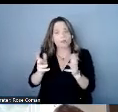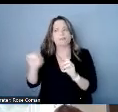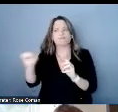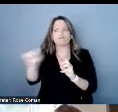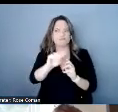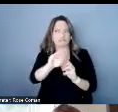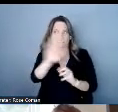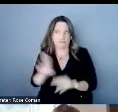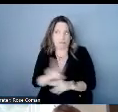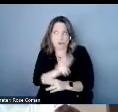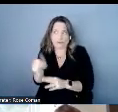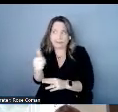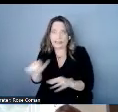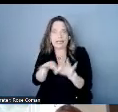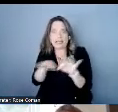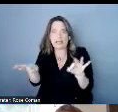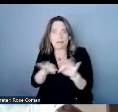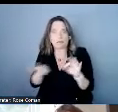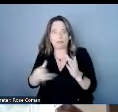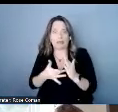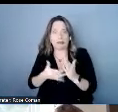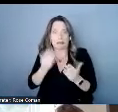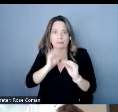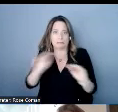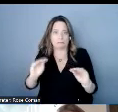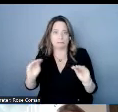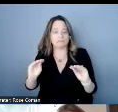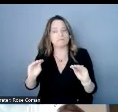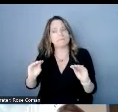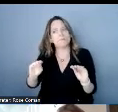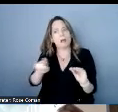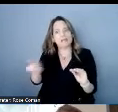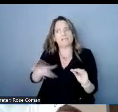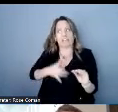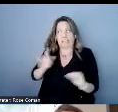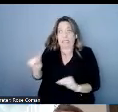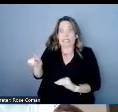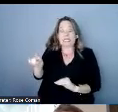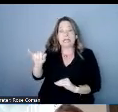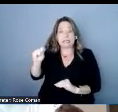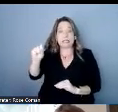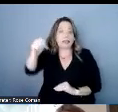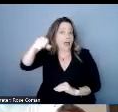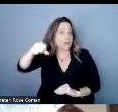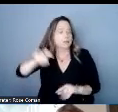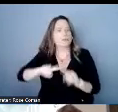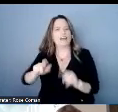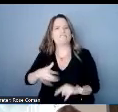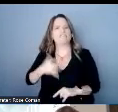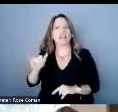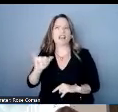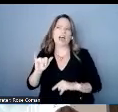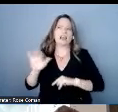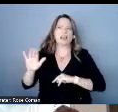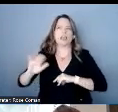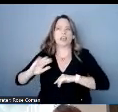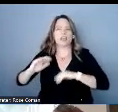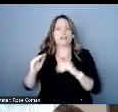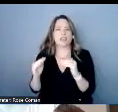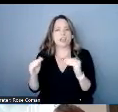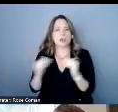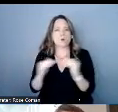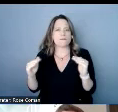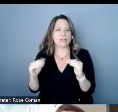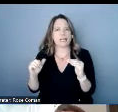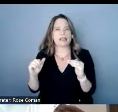technology before because while they needed it they didn't feel like functional equivalence or their accessibility needs would ever be